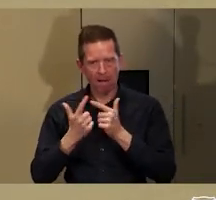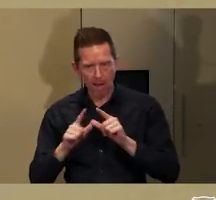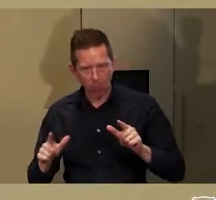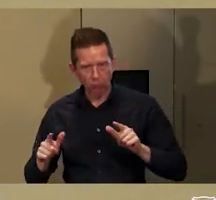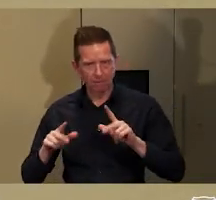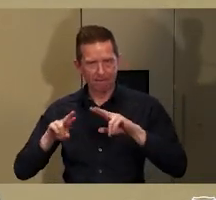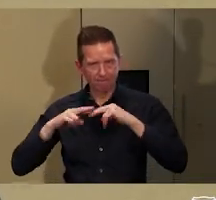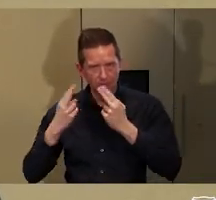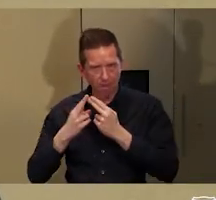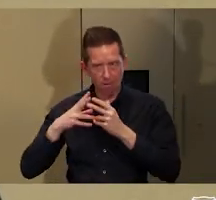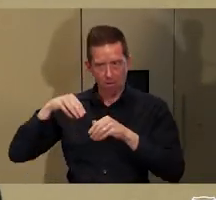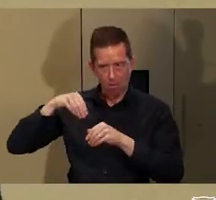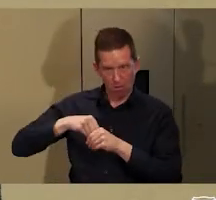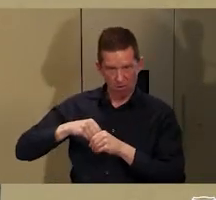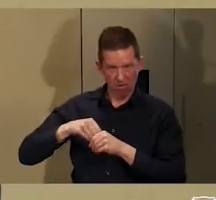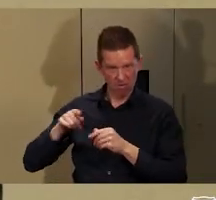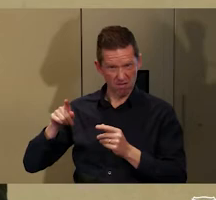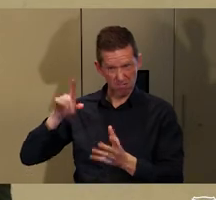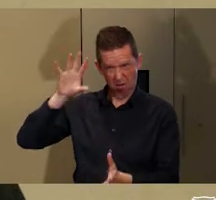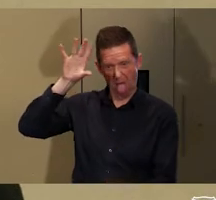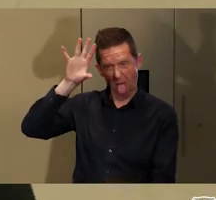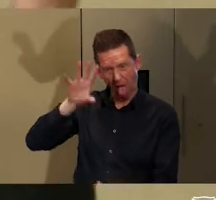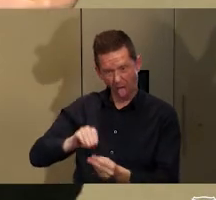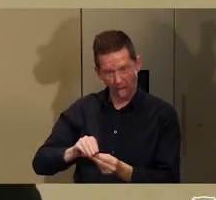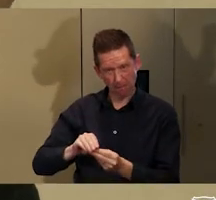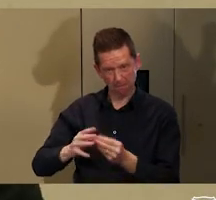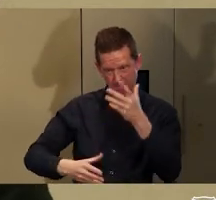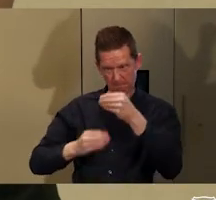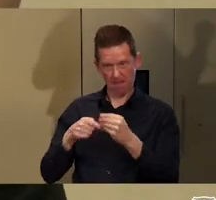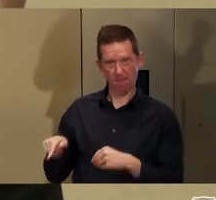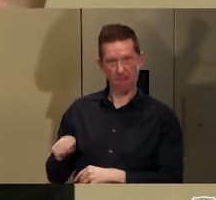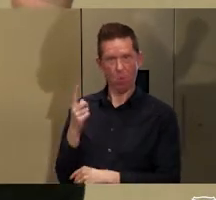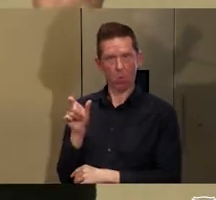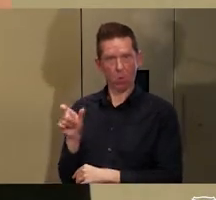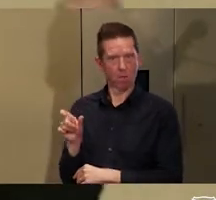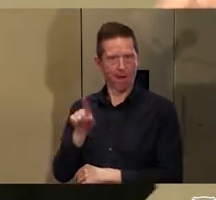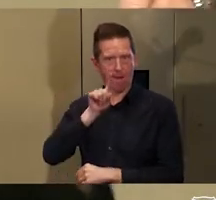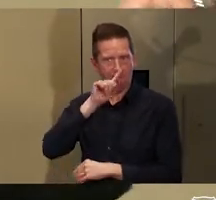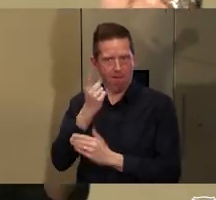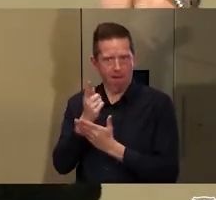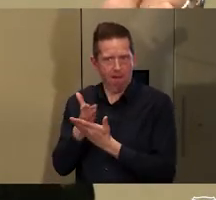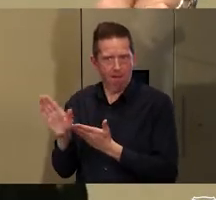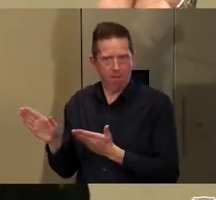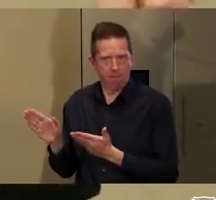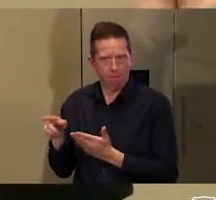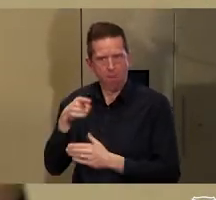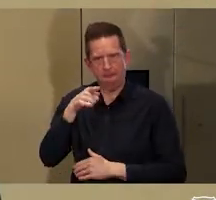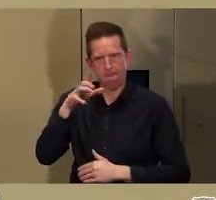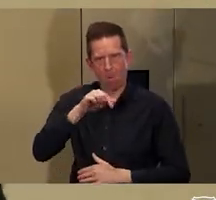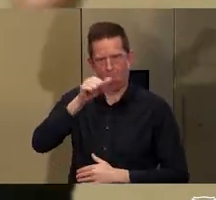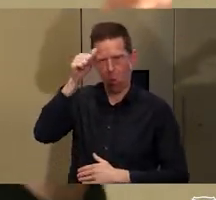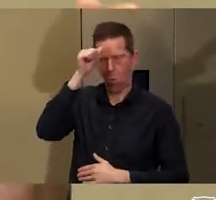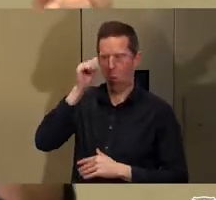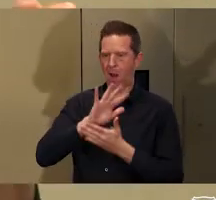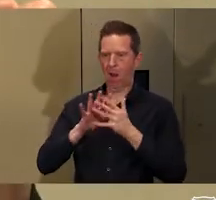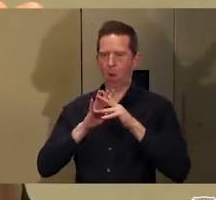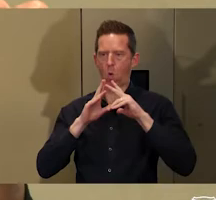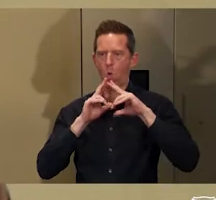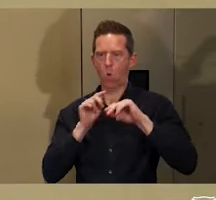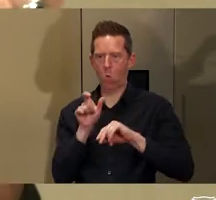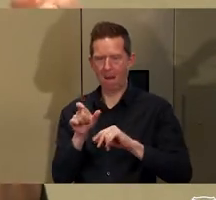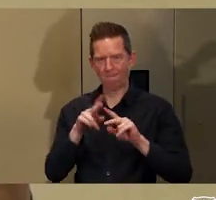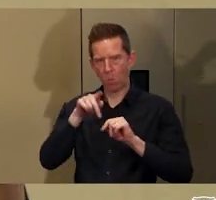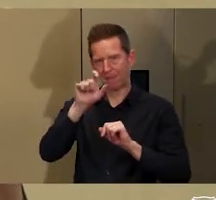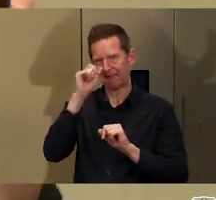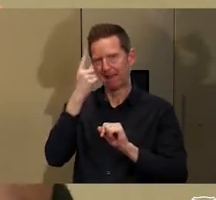actually part of the meaning of this word. It can't be separated and you can't know how to use this word properly and you can't know how to